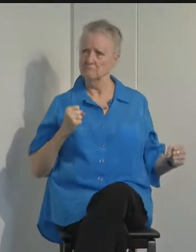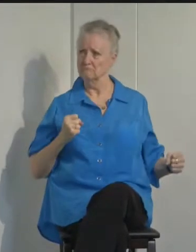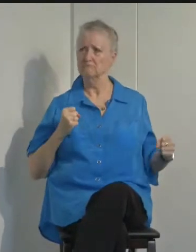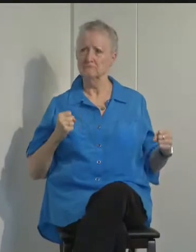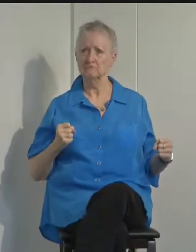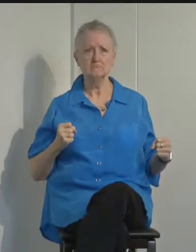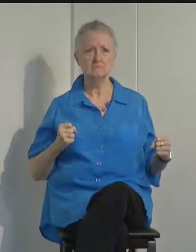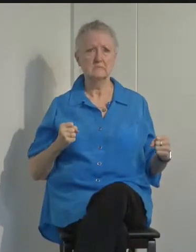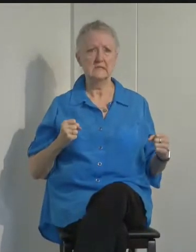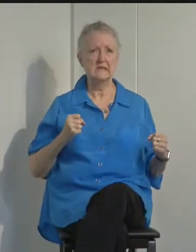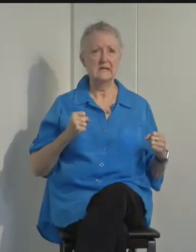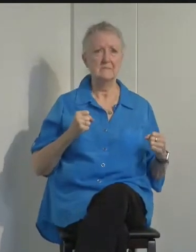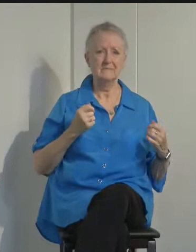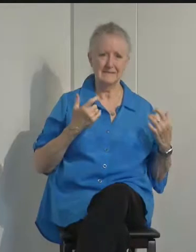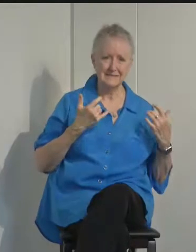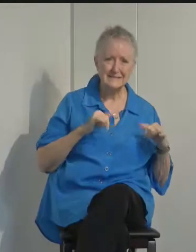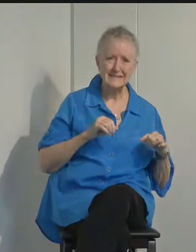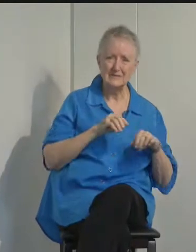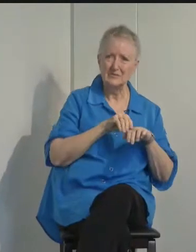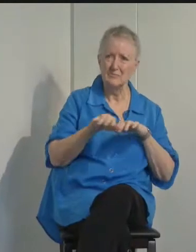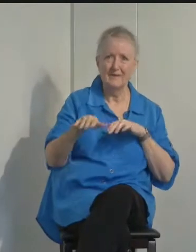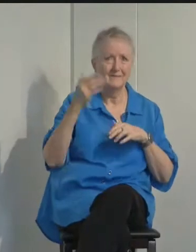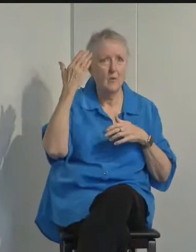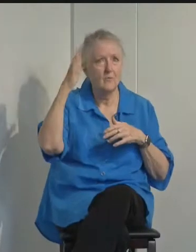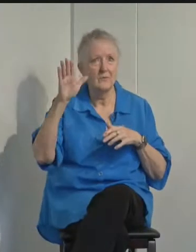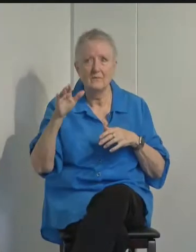and are spreading the virus unknowingly.